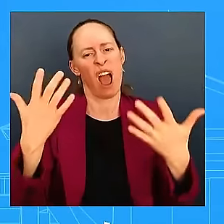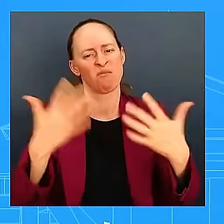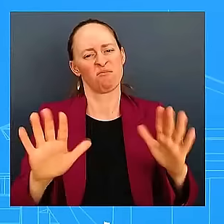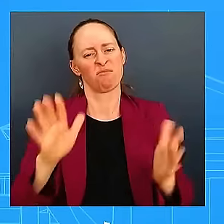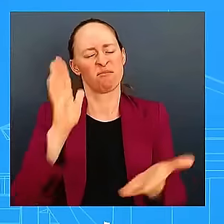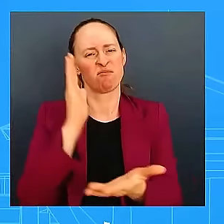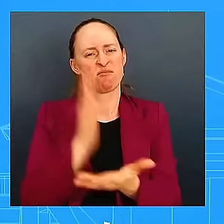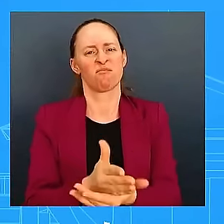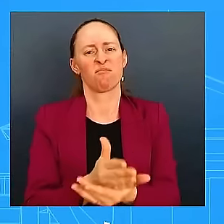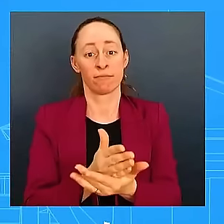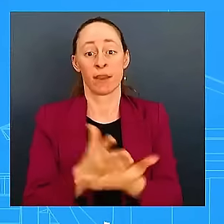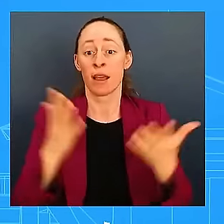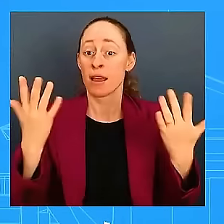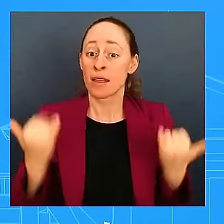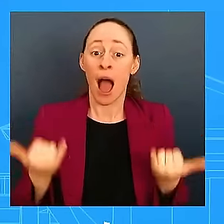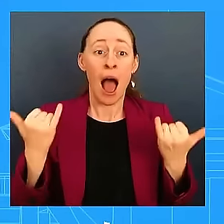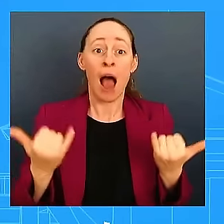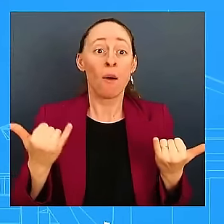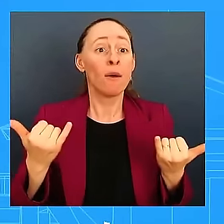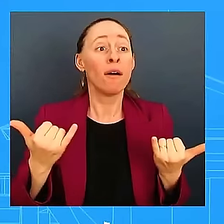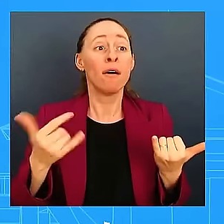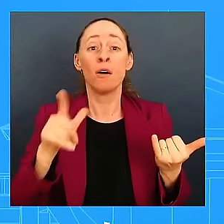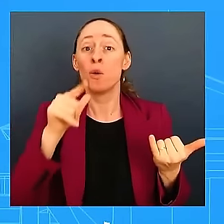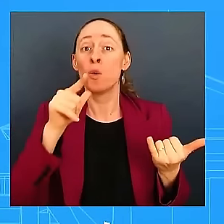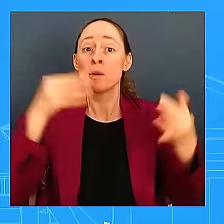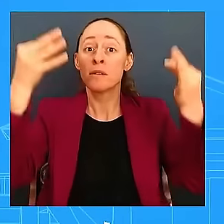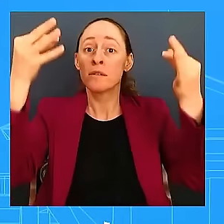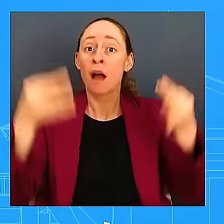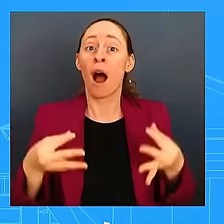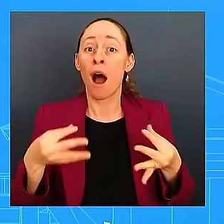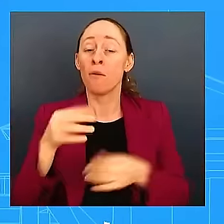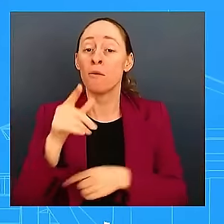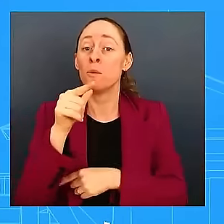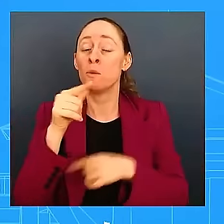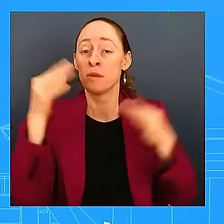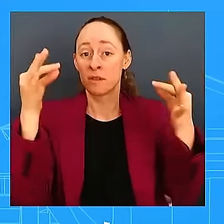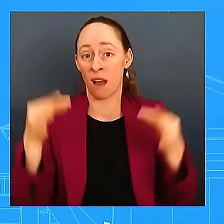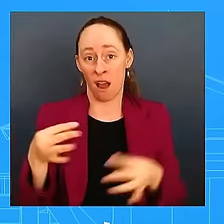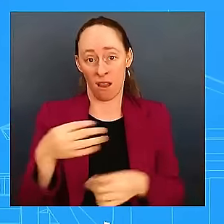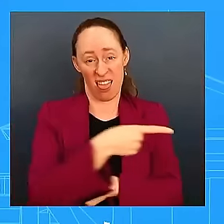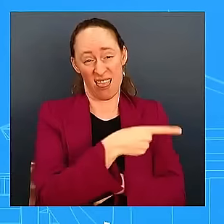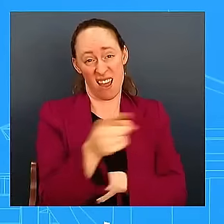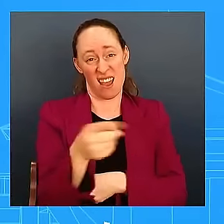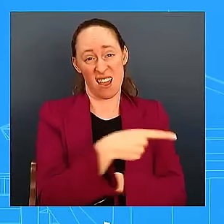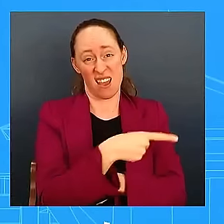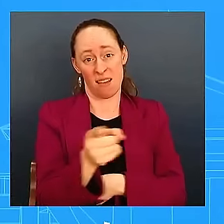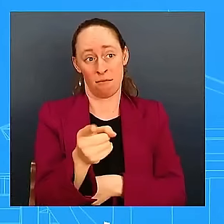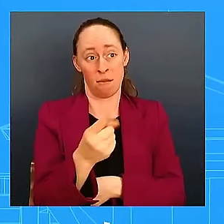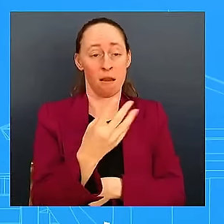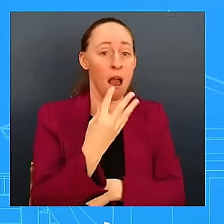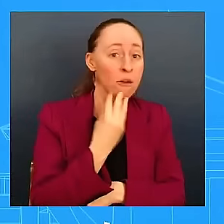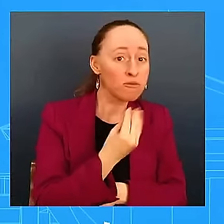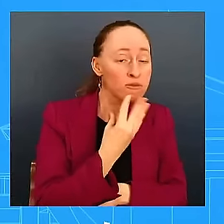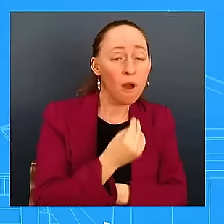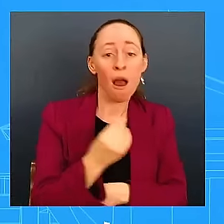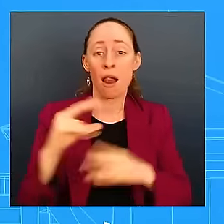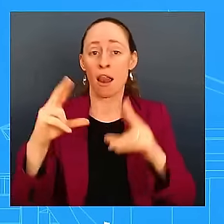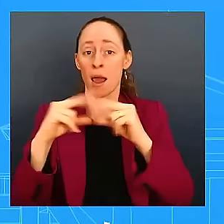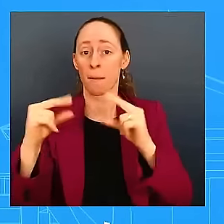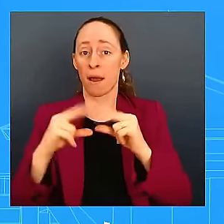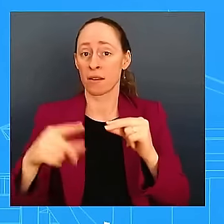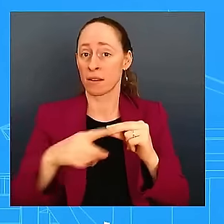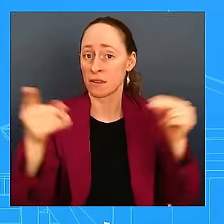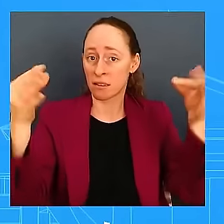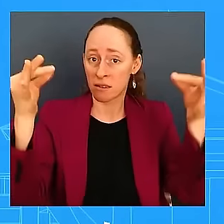respond. I mean, it is. It is up to the parties to respond. But we felt comfortable in releasing that statement last night